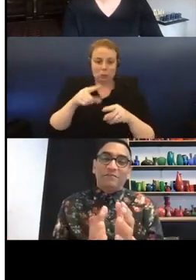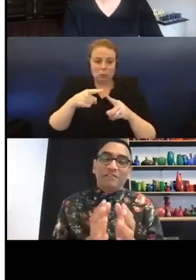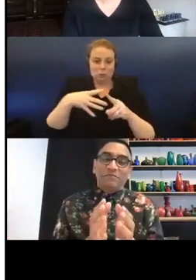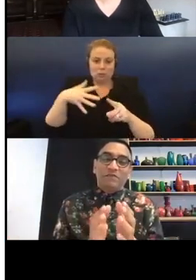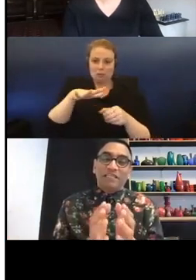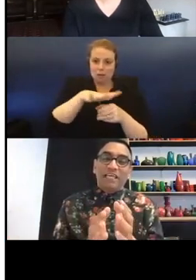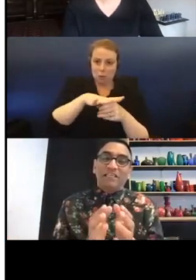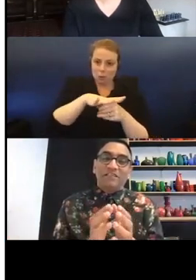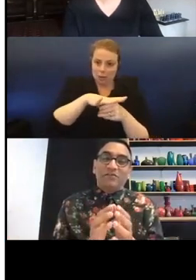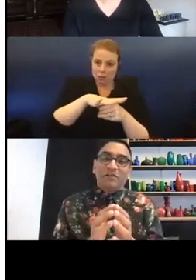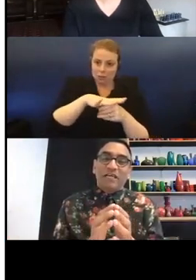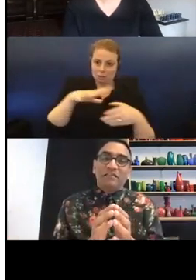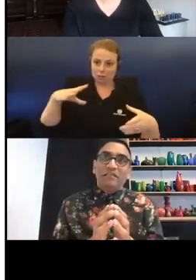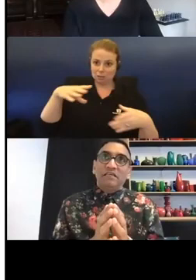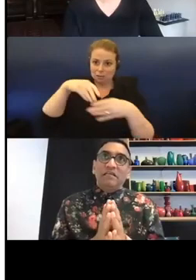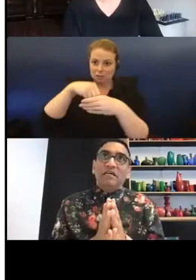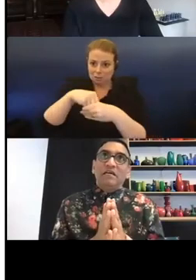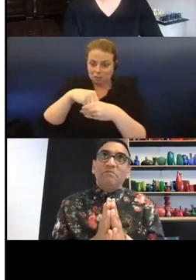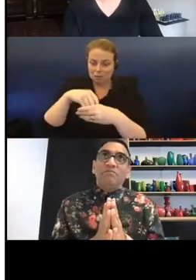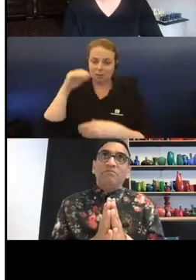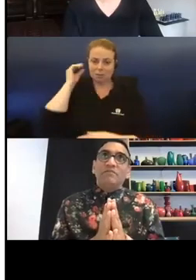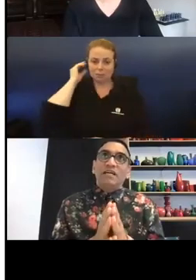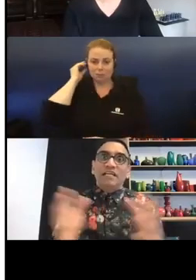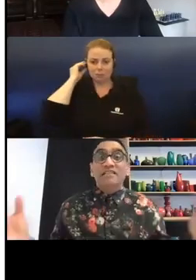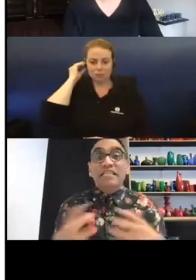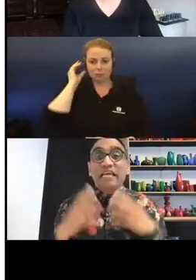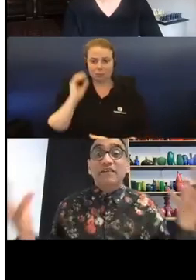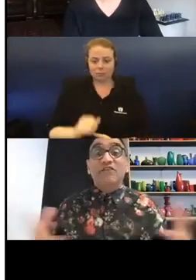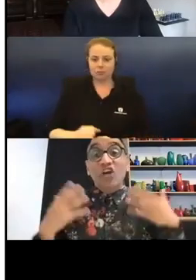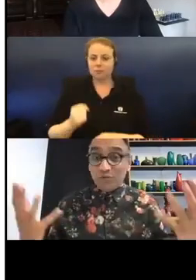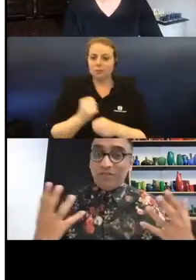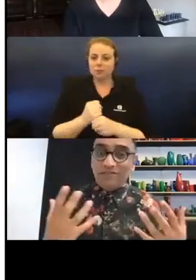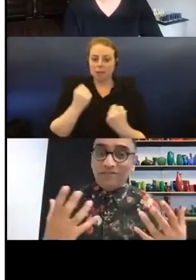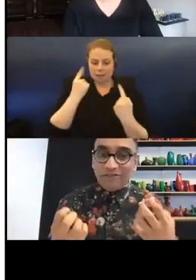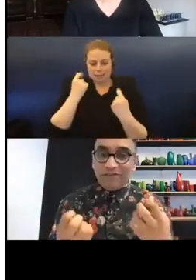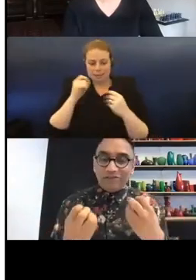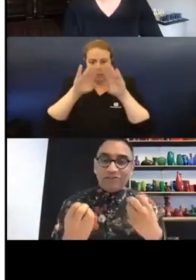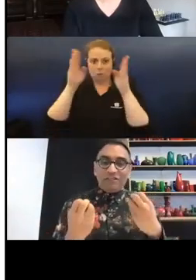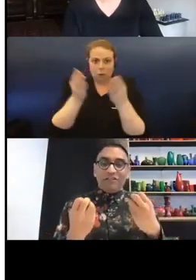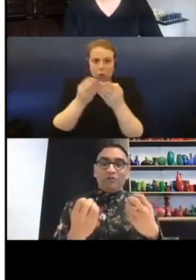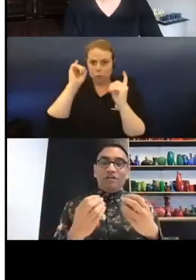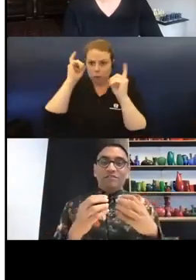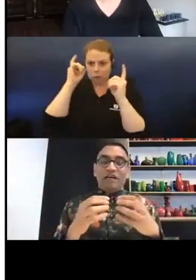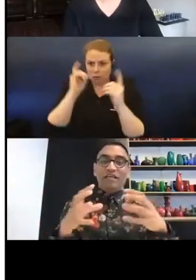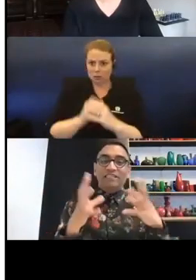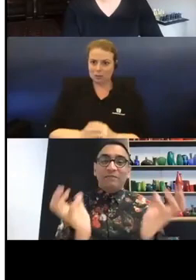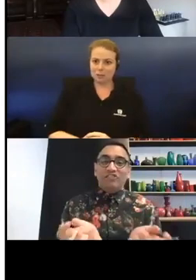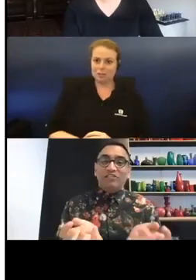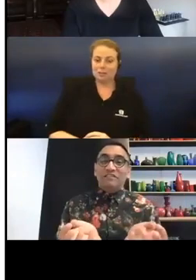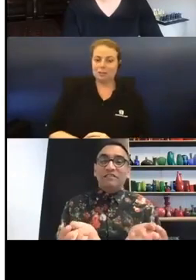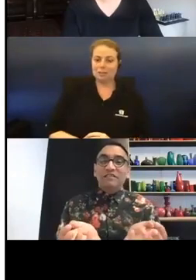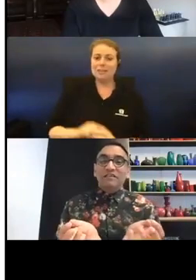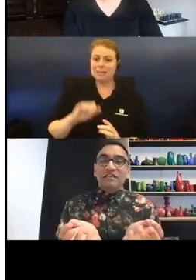together to create an understanding of global concerns. It's not, you know, it's whilst they're highly